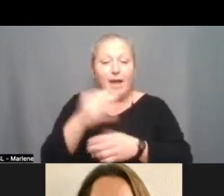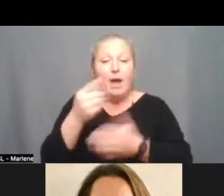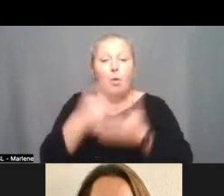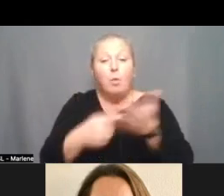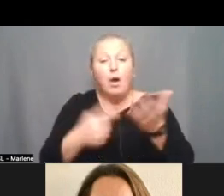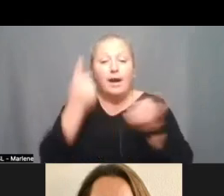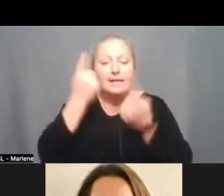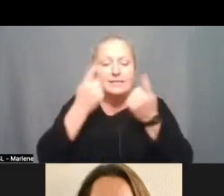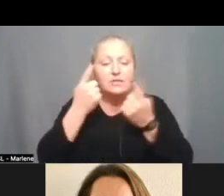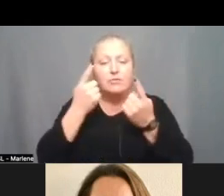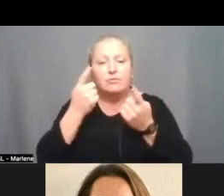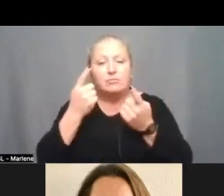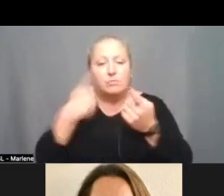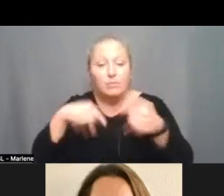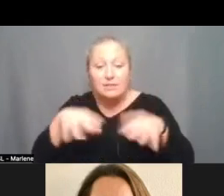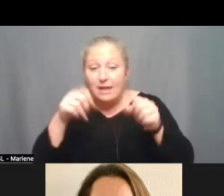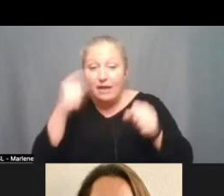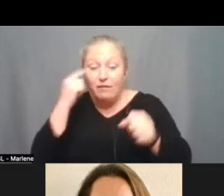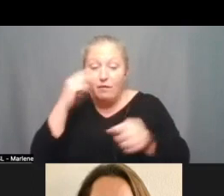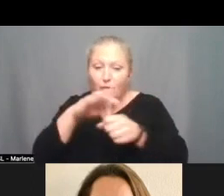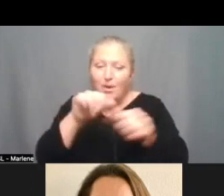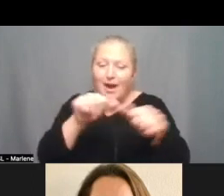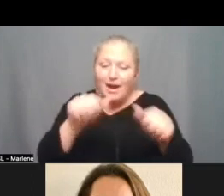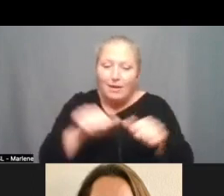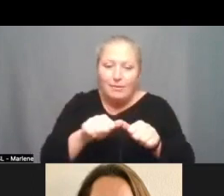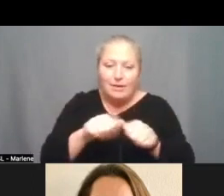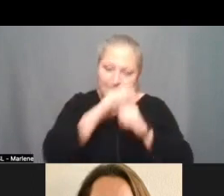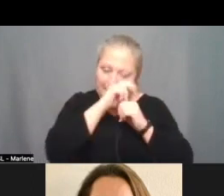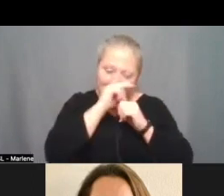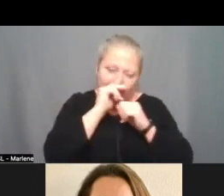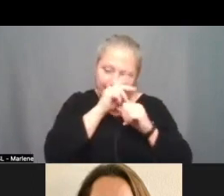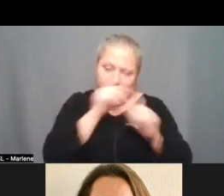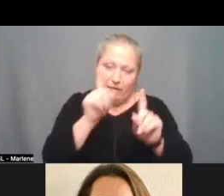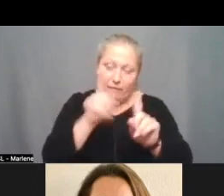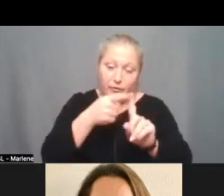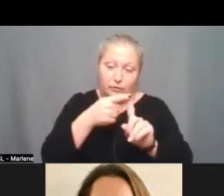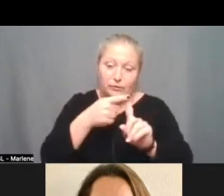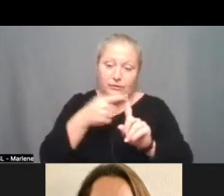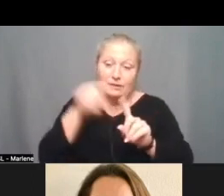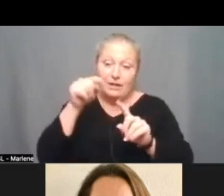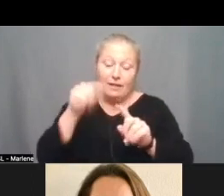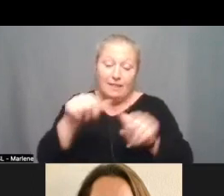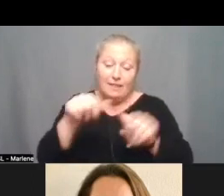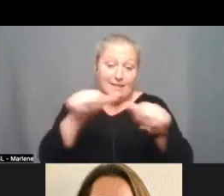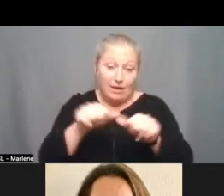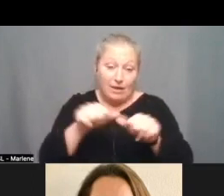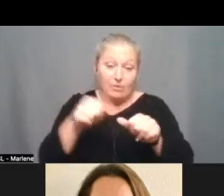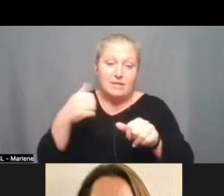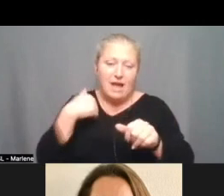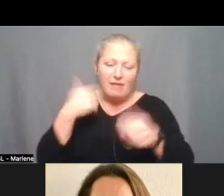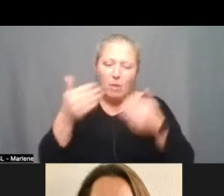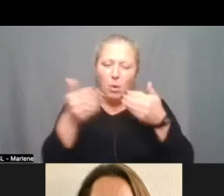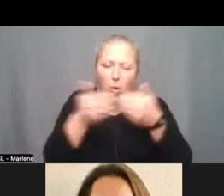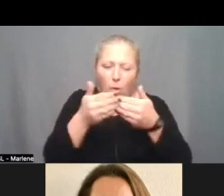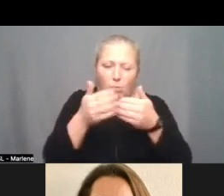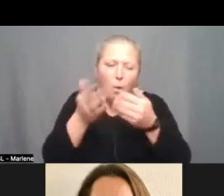are taken in terms of voting areas. The first is that these areas contain a pretty close to equal